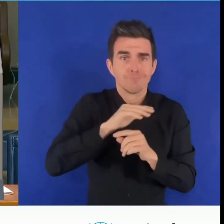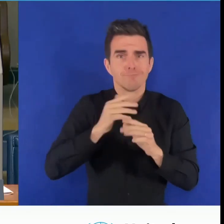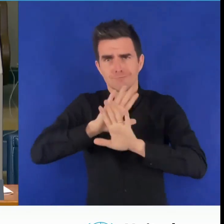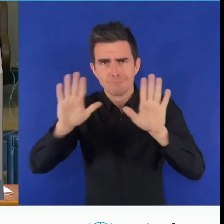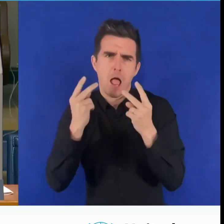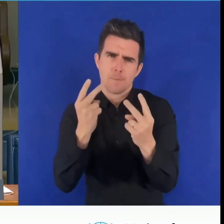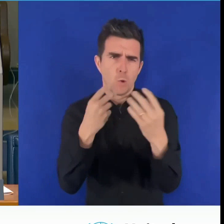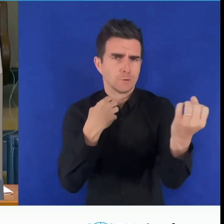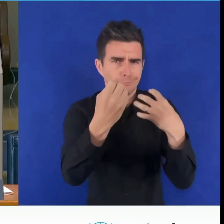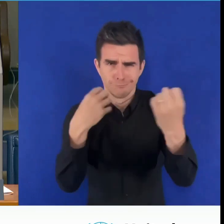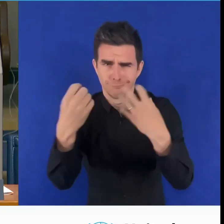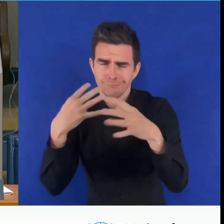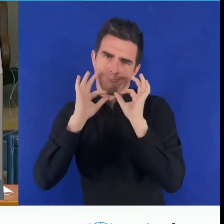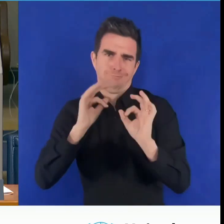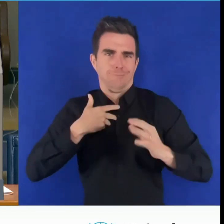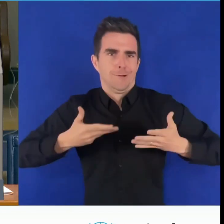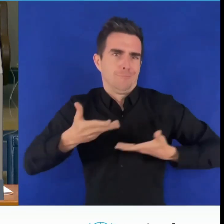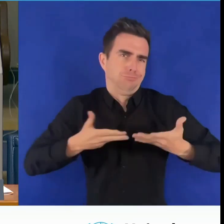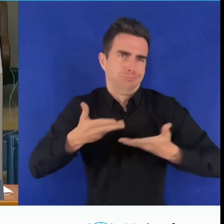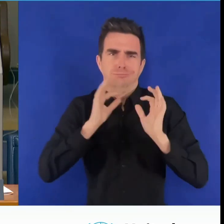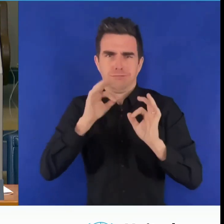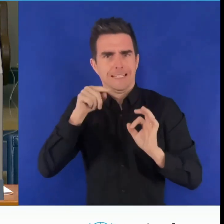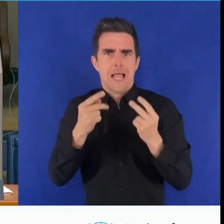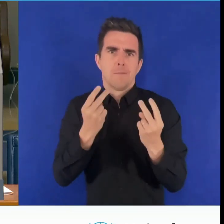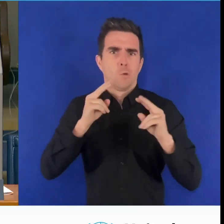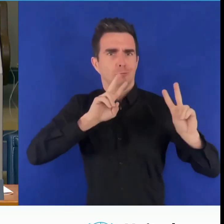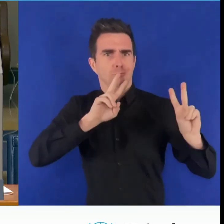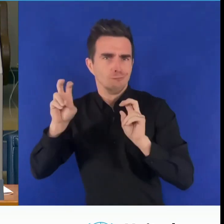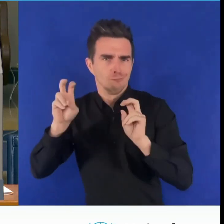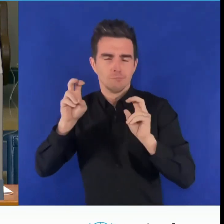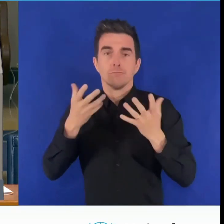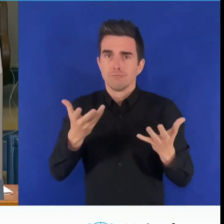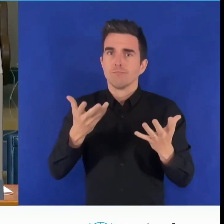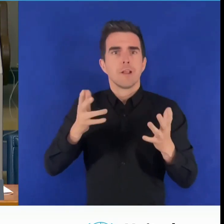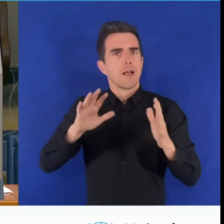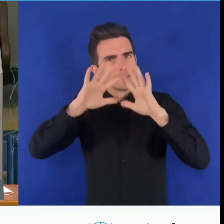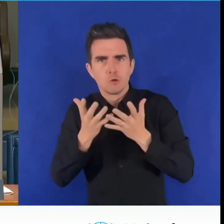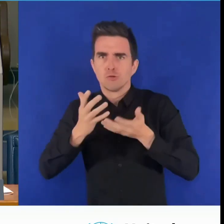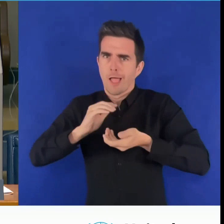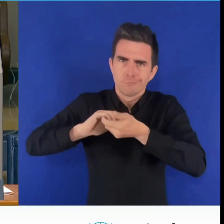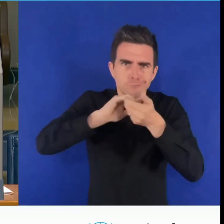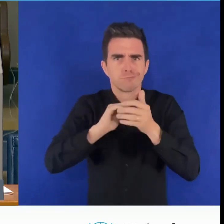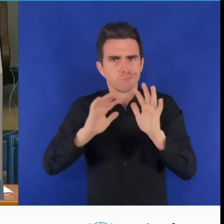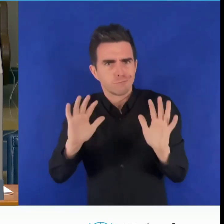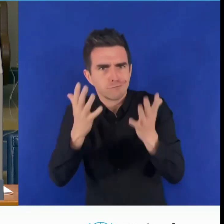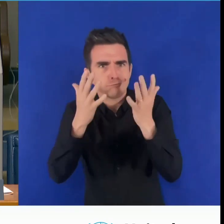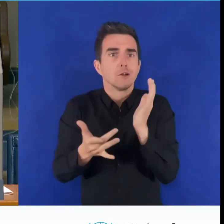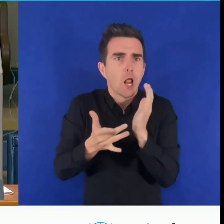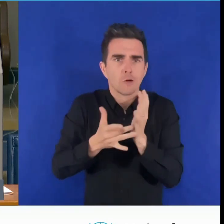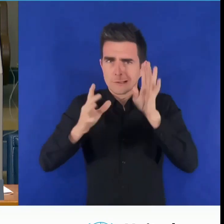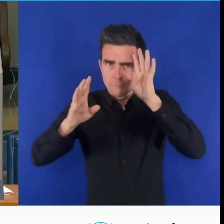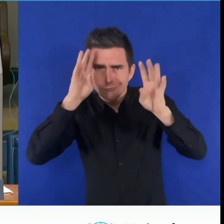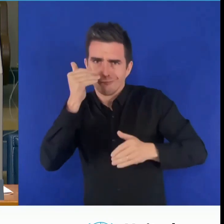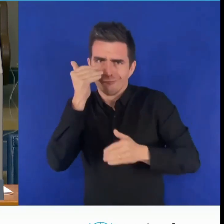cooperation to promote technology innovations and transfer for an inclusive future. I wish to acknowledge with sincere thanks the support